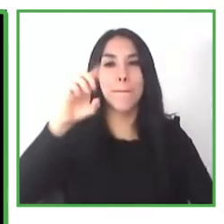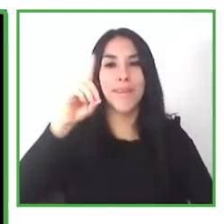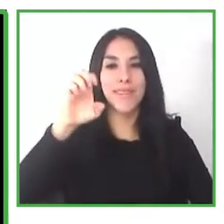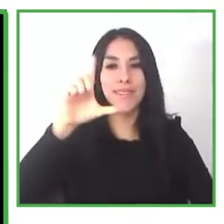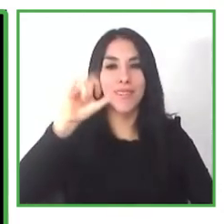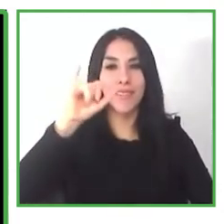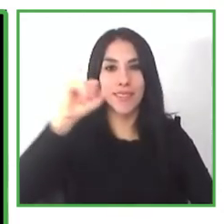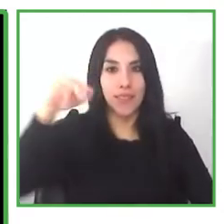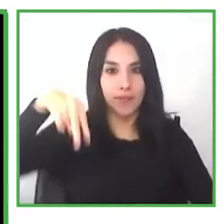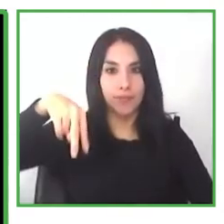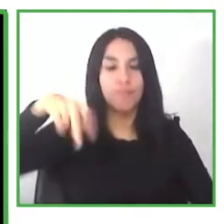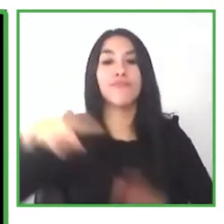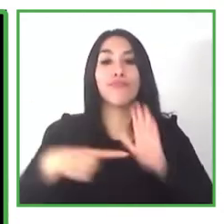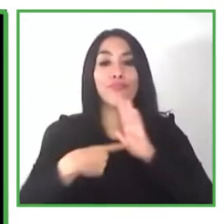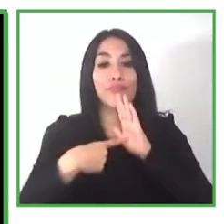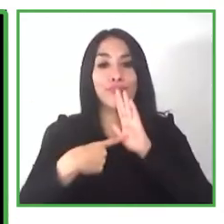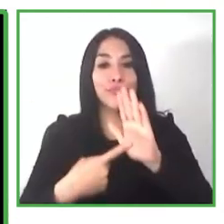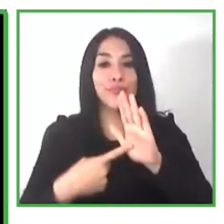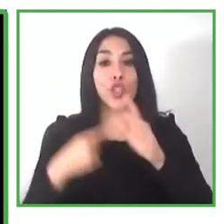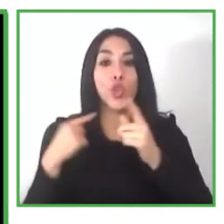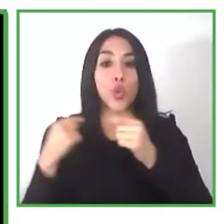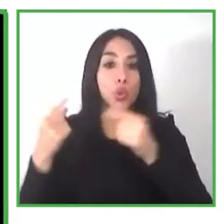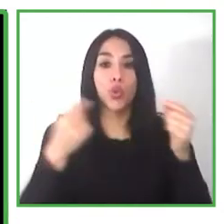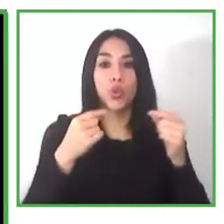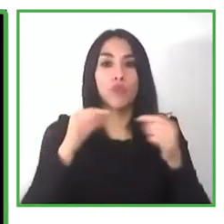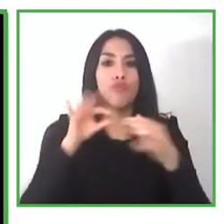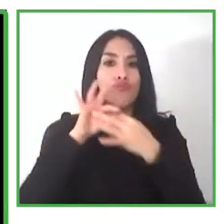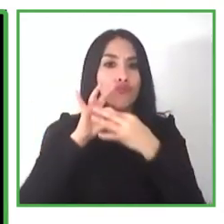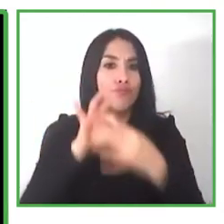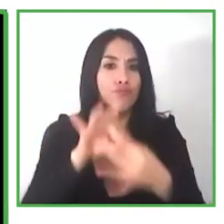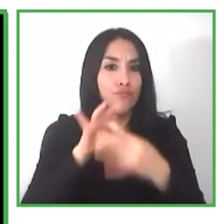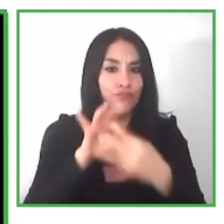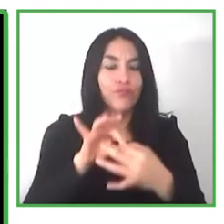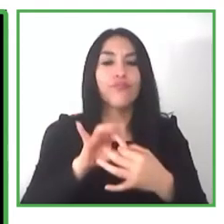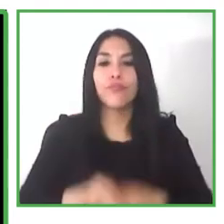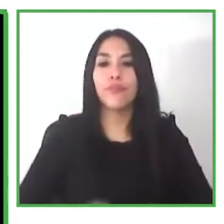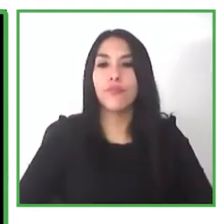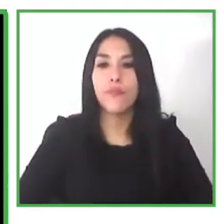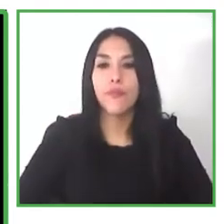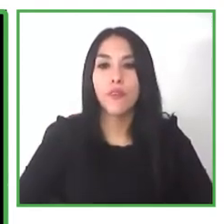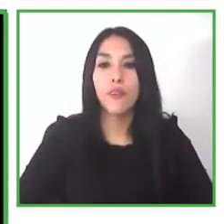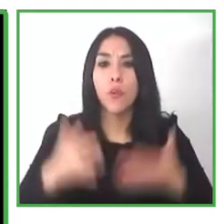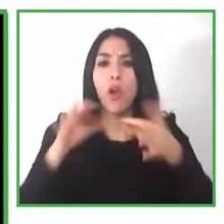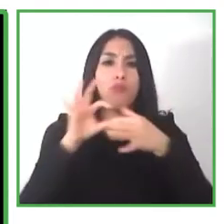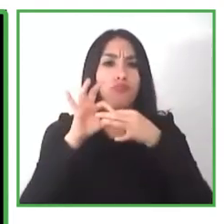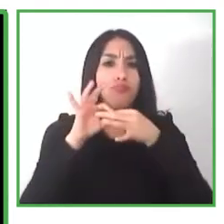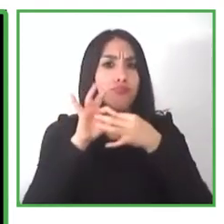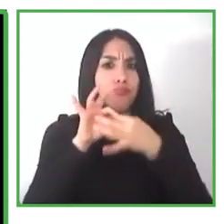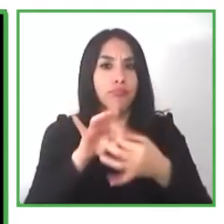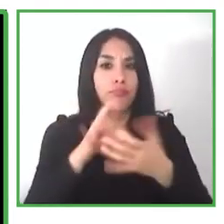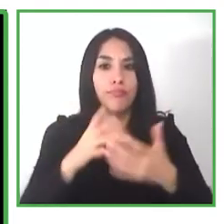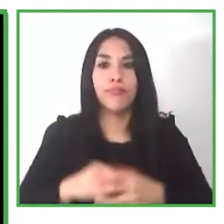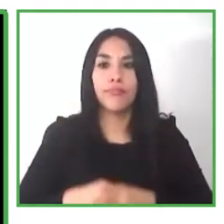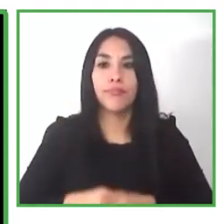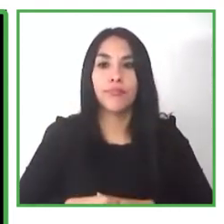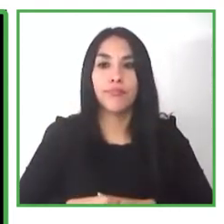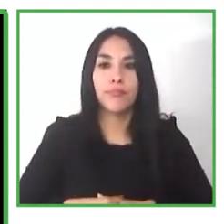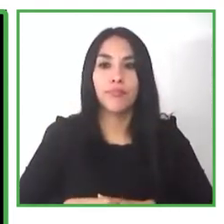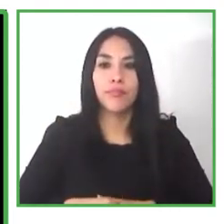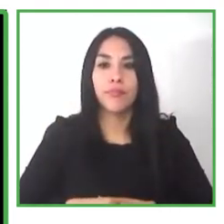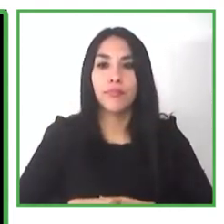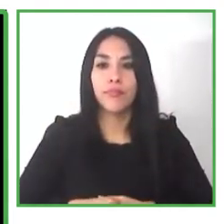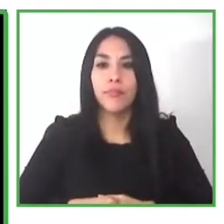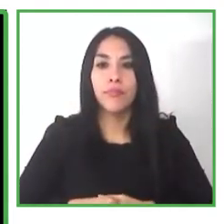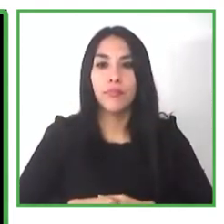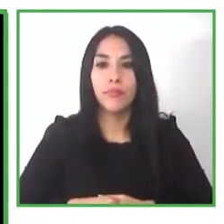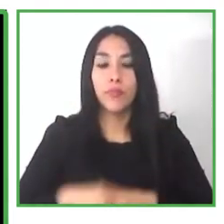it in case is needed it's just to say like a creating together creating united and that's the reason why i